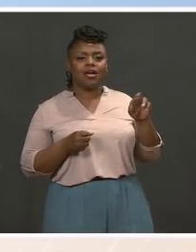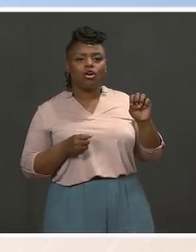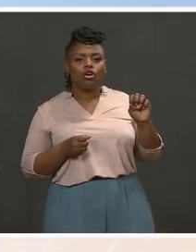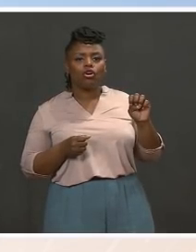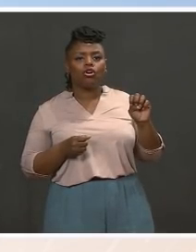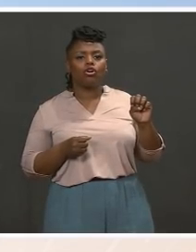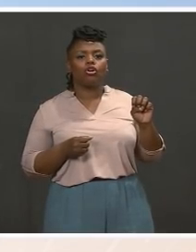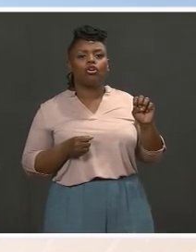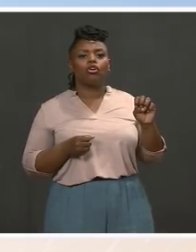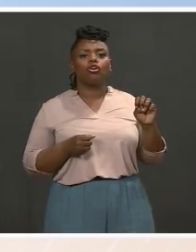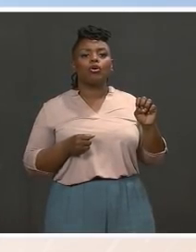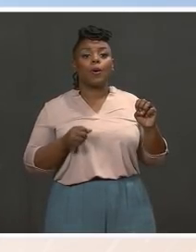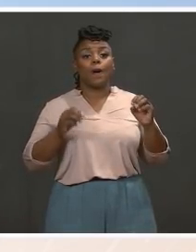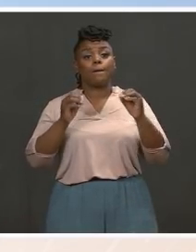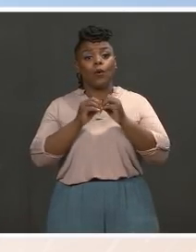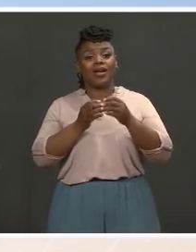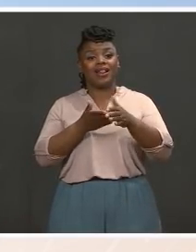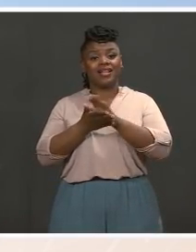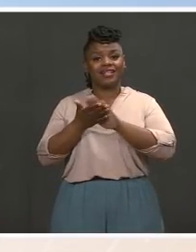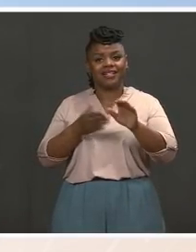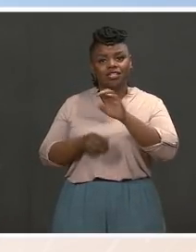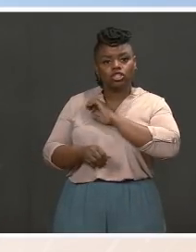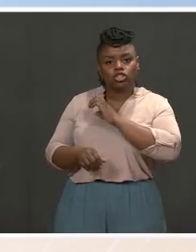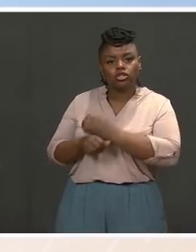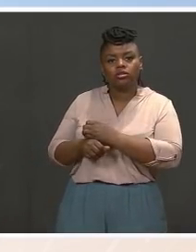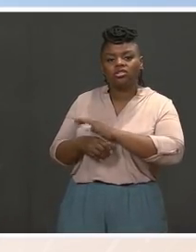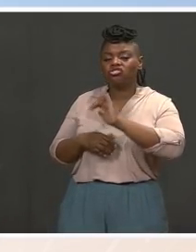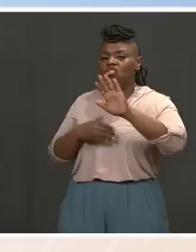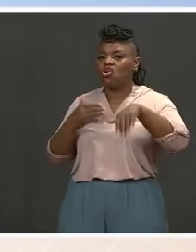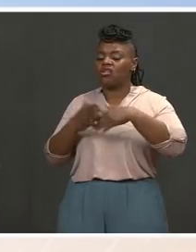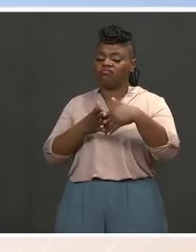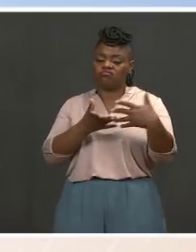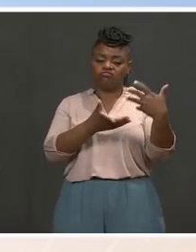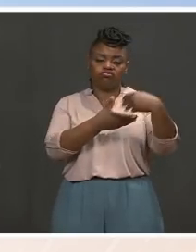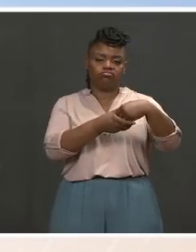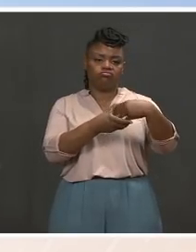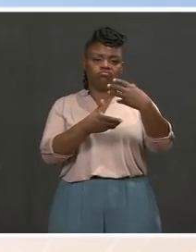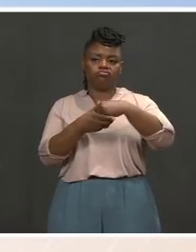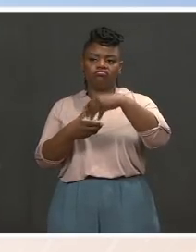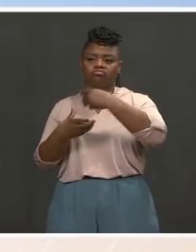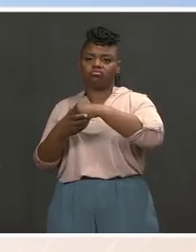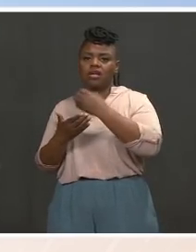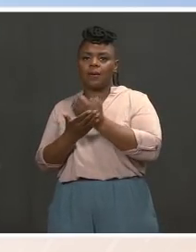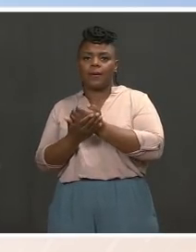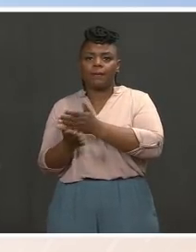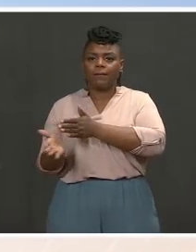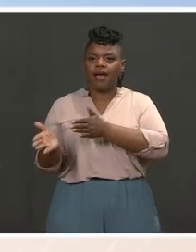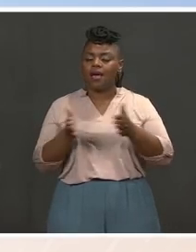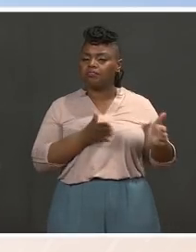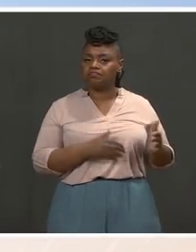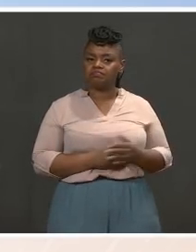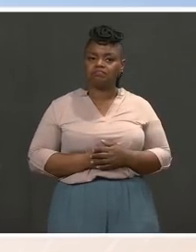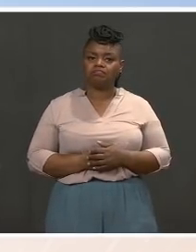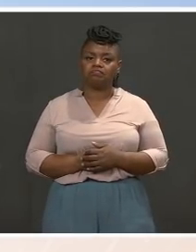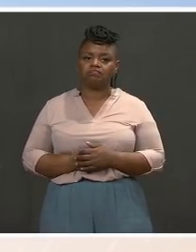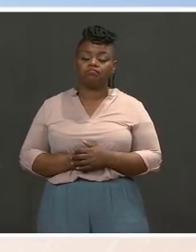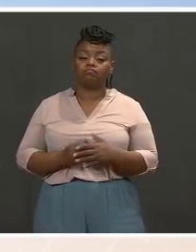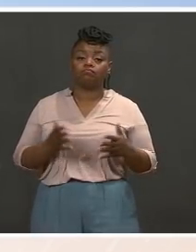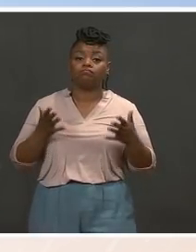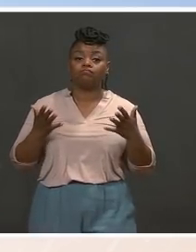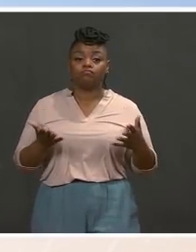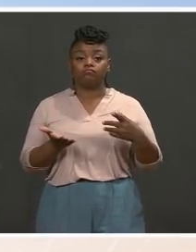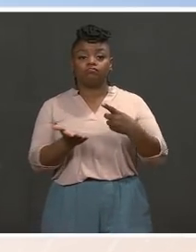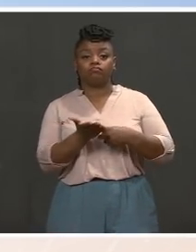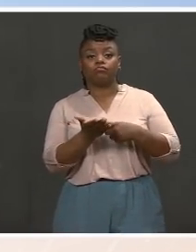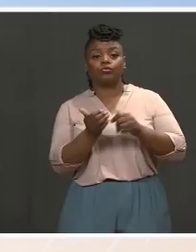about on the campaign trail. And right now, what he's talking with his economic team and advisors about is what the scale, the scope,